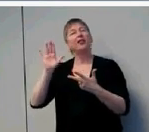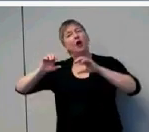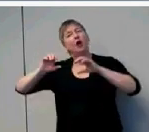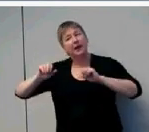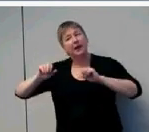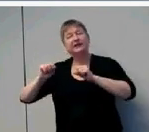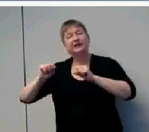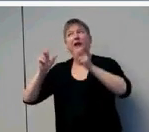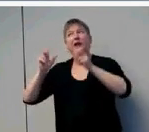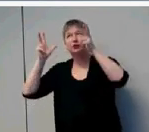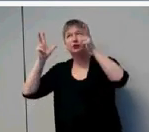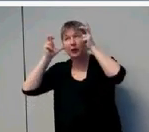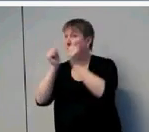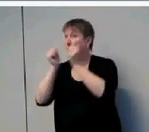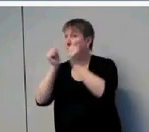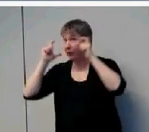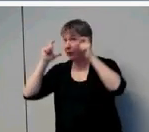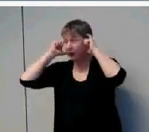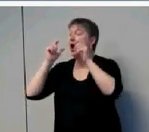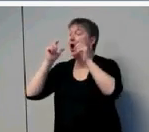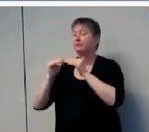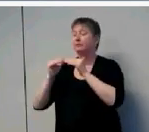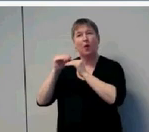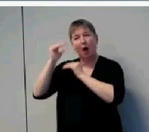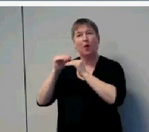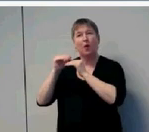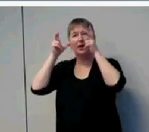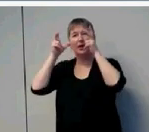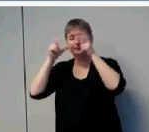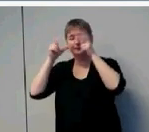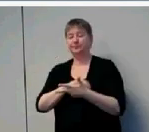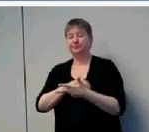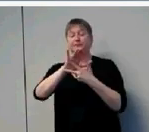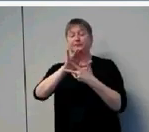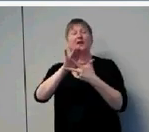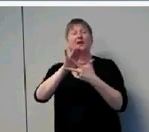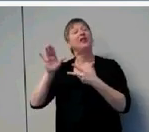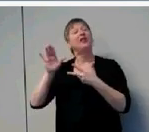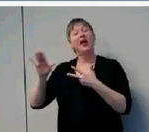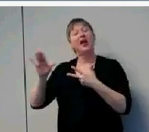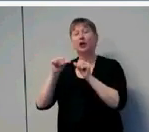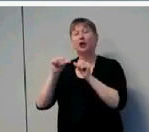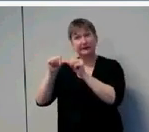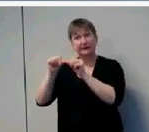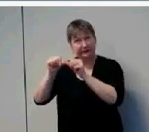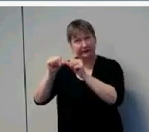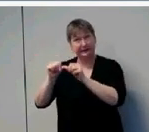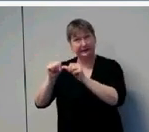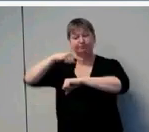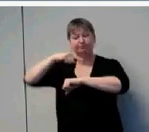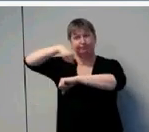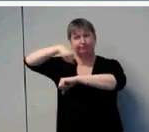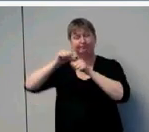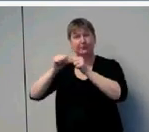amplification on. Secondly, their consistency and duration of hearing aid use. And